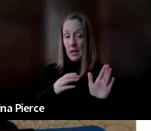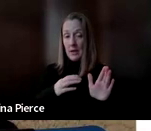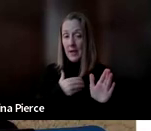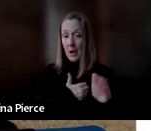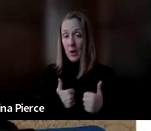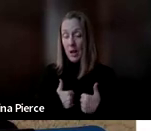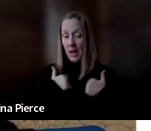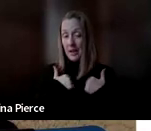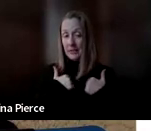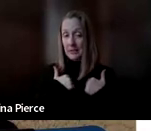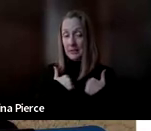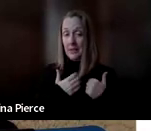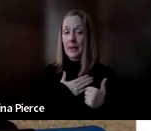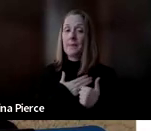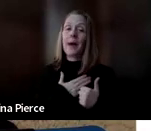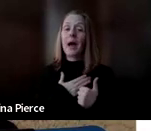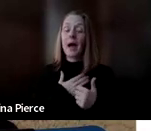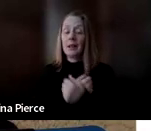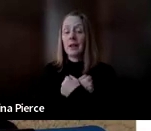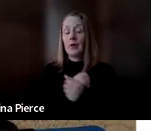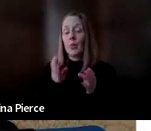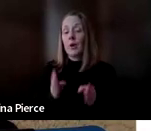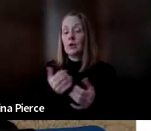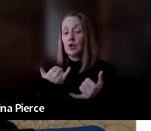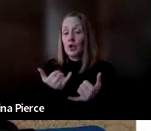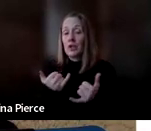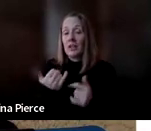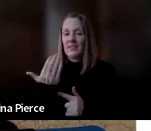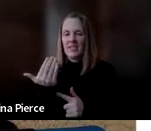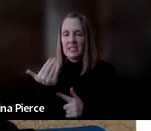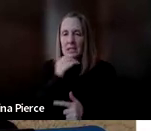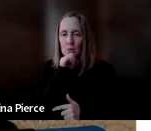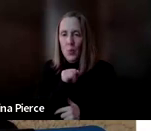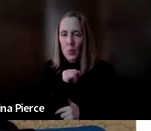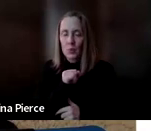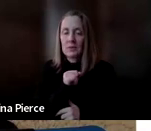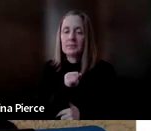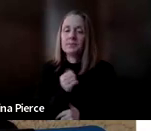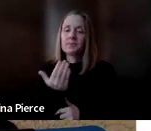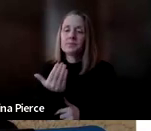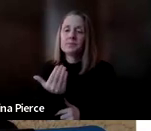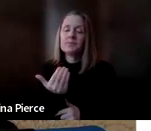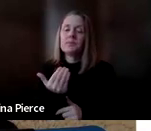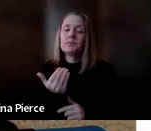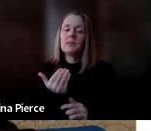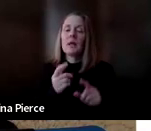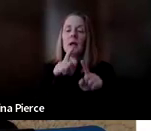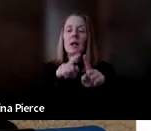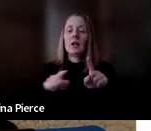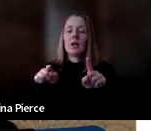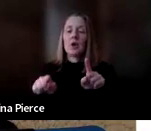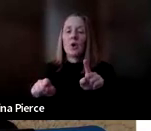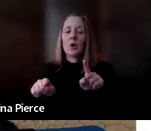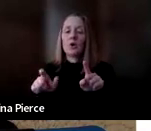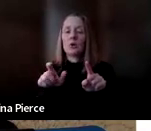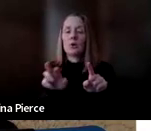AAC that my loved one is currently 15. And if we look at this image on the lower right, this was before I